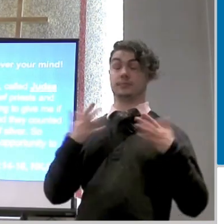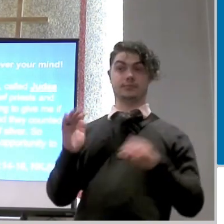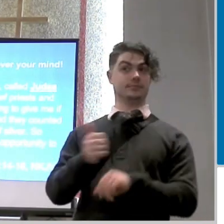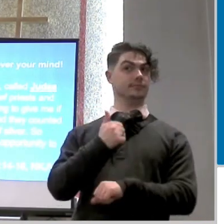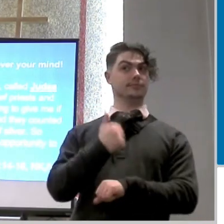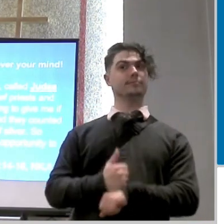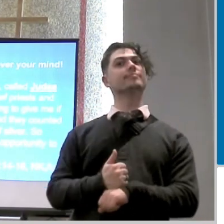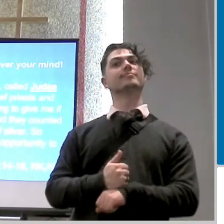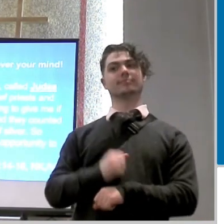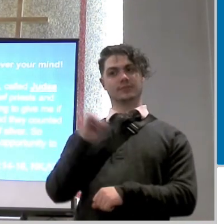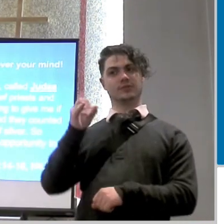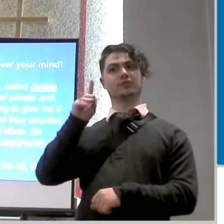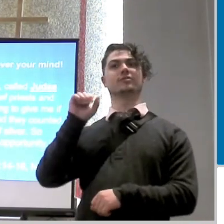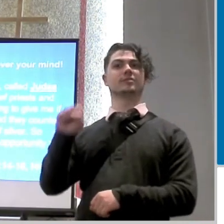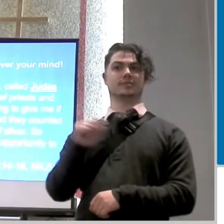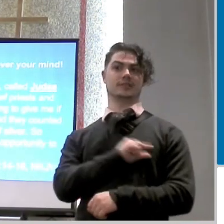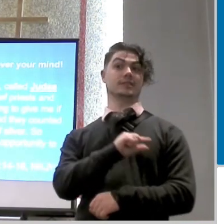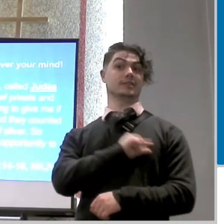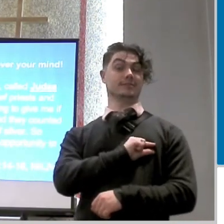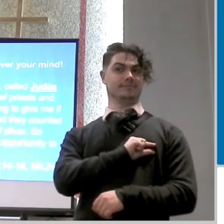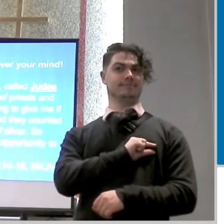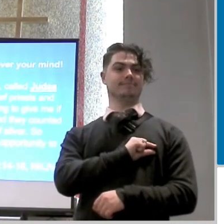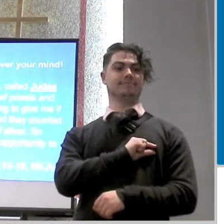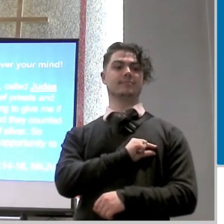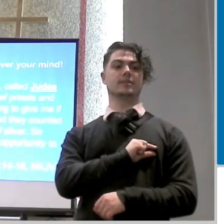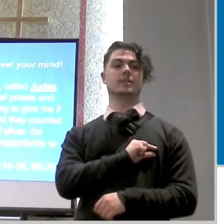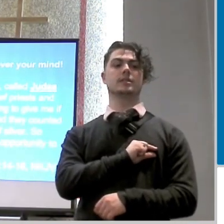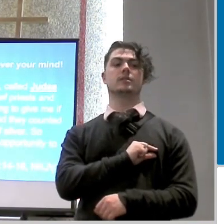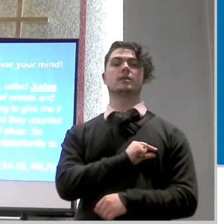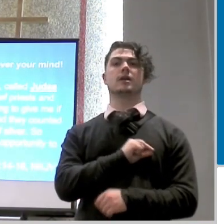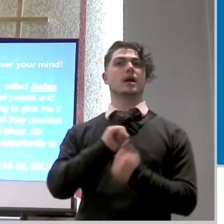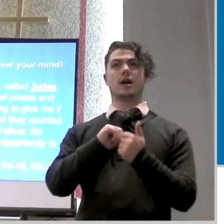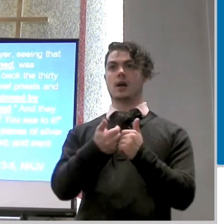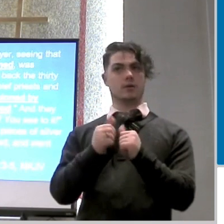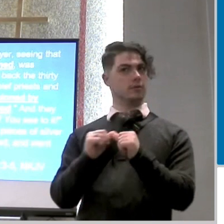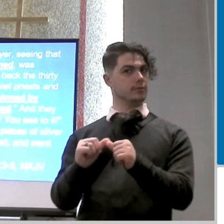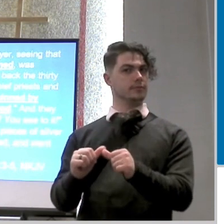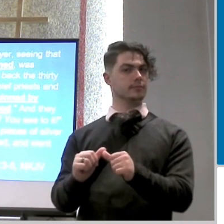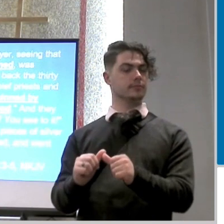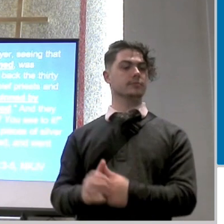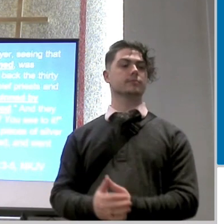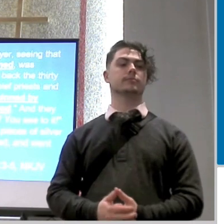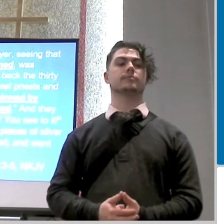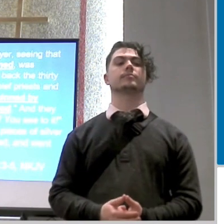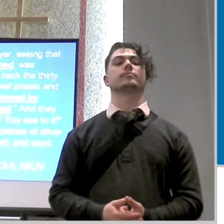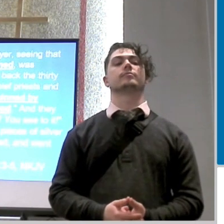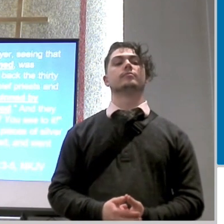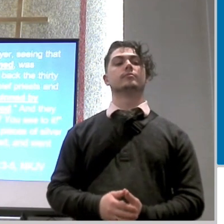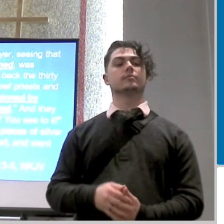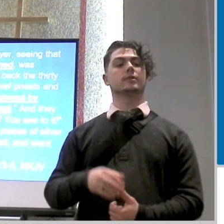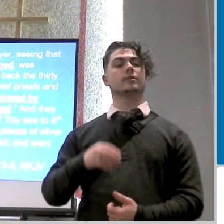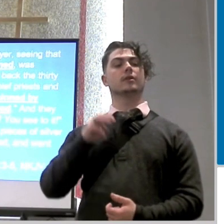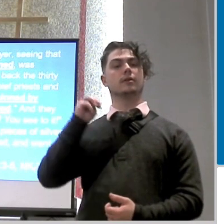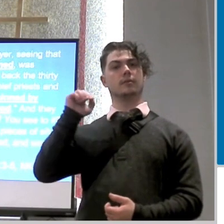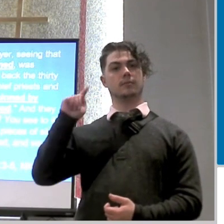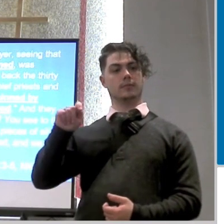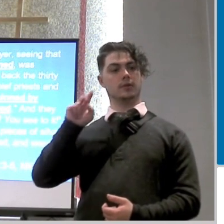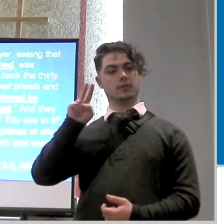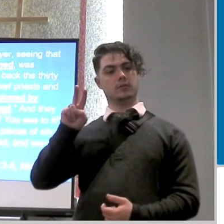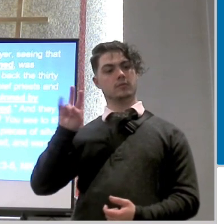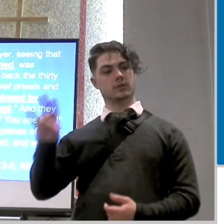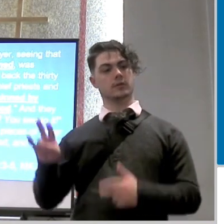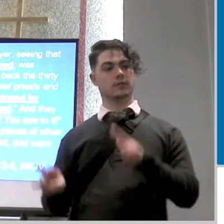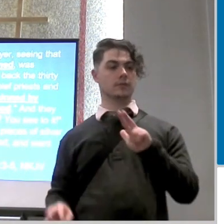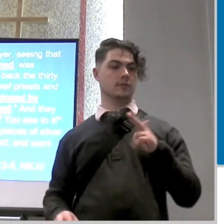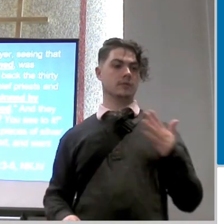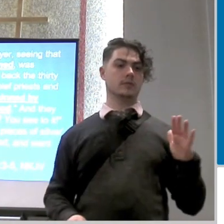he's going to be guilty of doing something wrong let's see how it continues to play out here in matthew chapter 27 verses 3